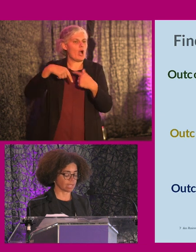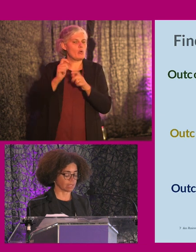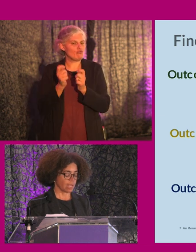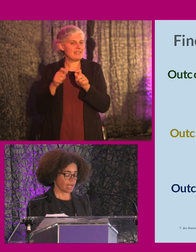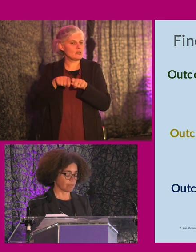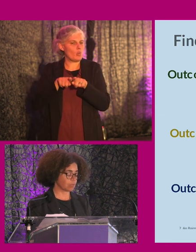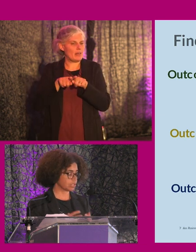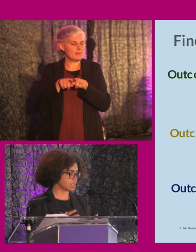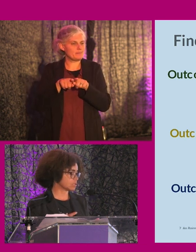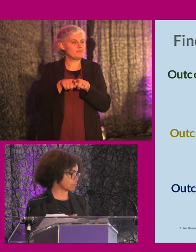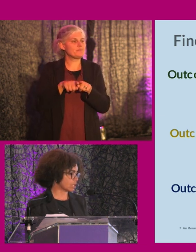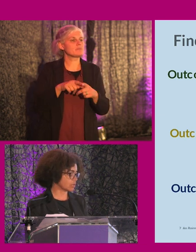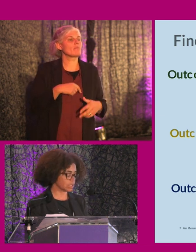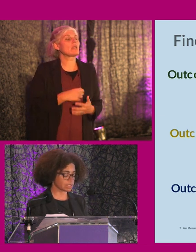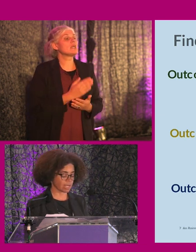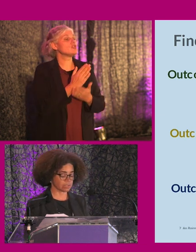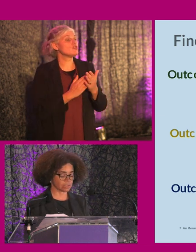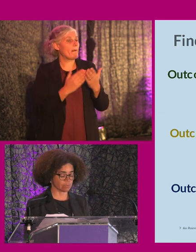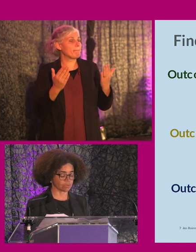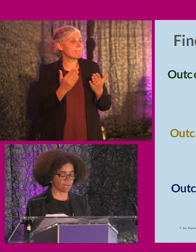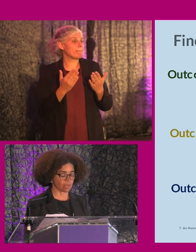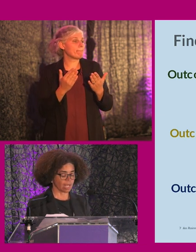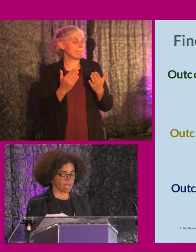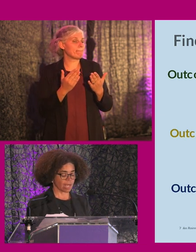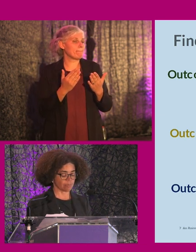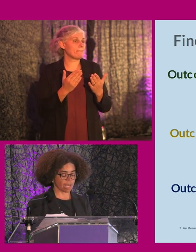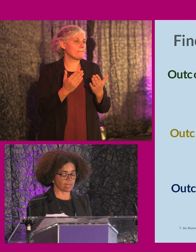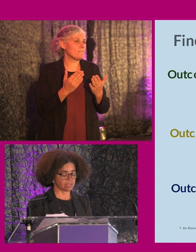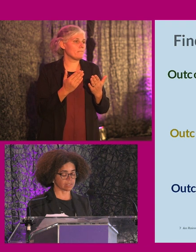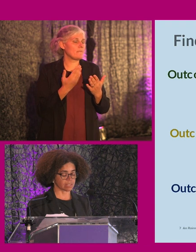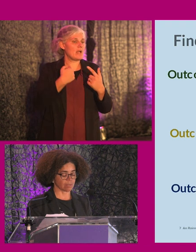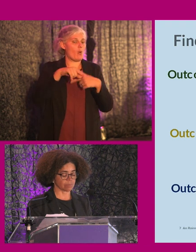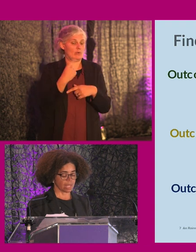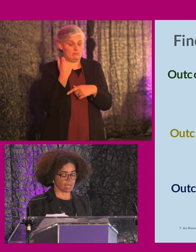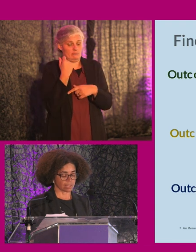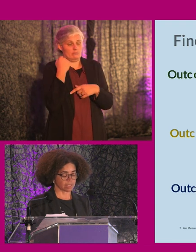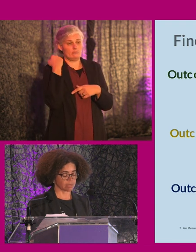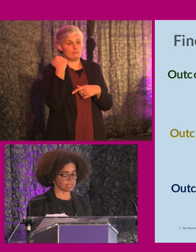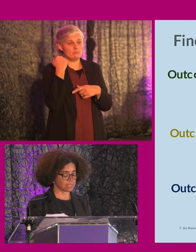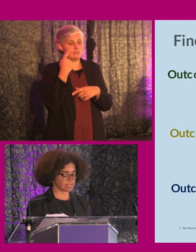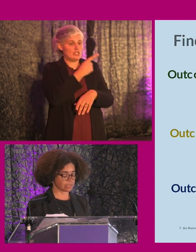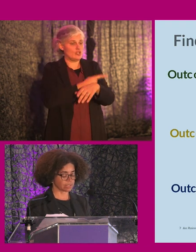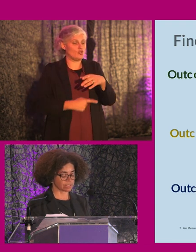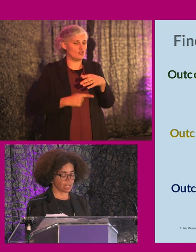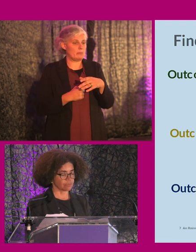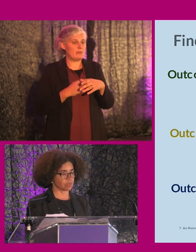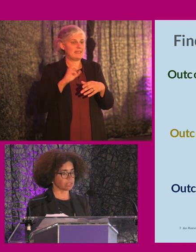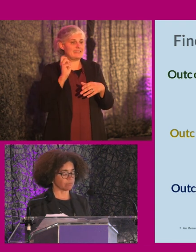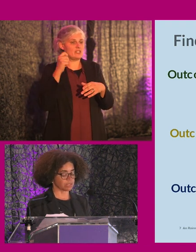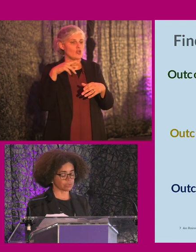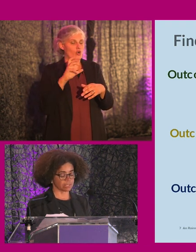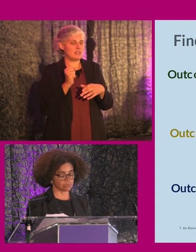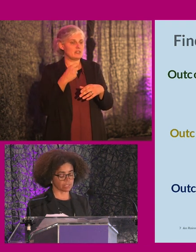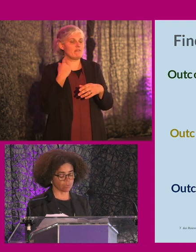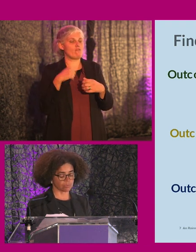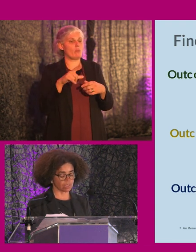as well. Um, and we're seeing some encouraging signs in terms of our, um, our latest, um, disability census for 20, up